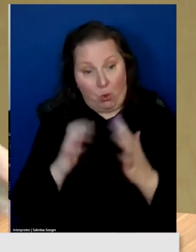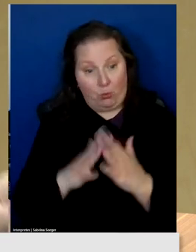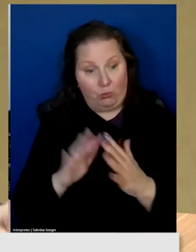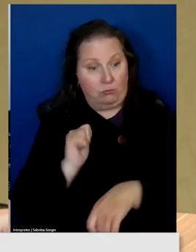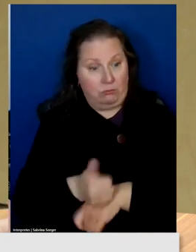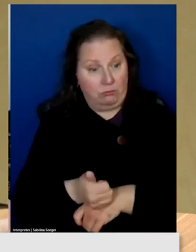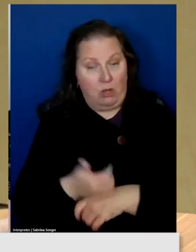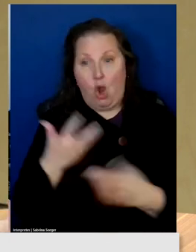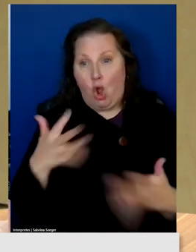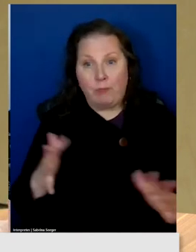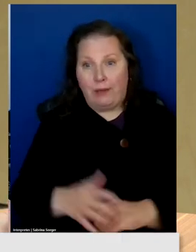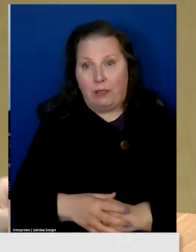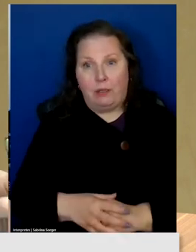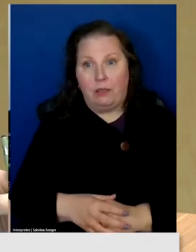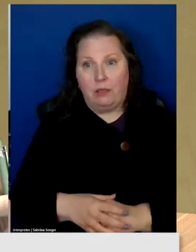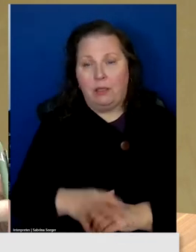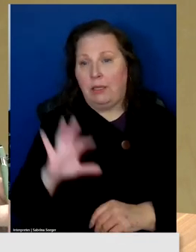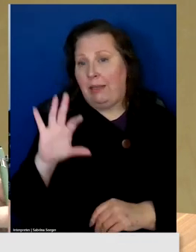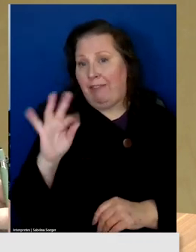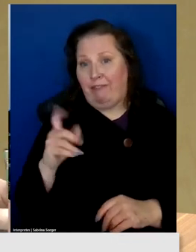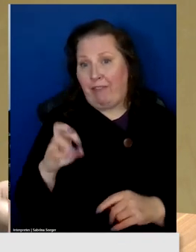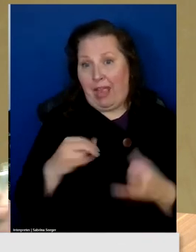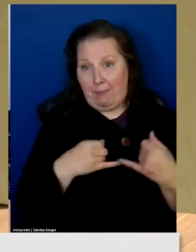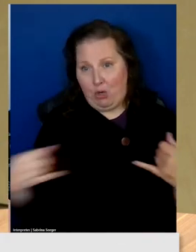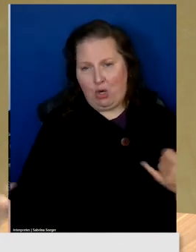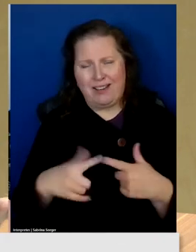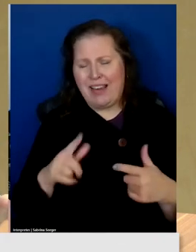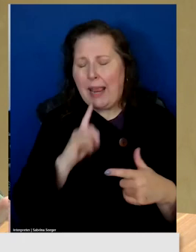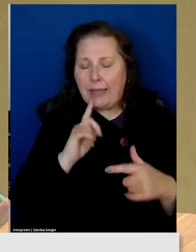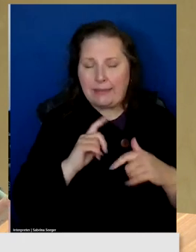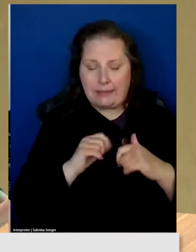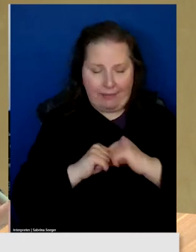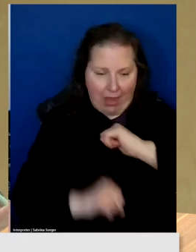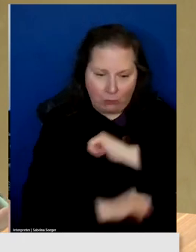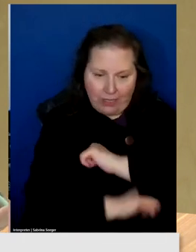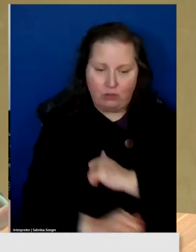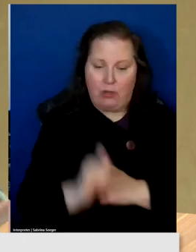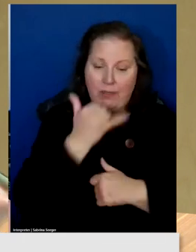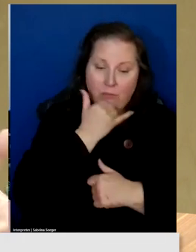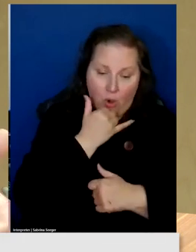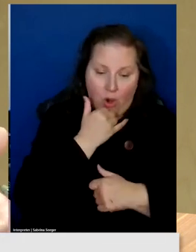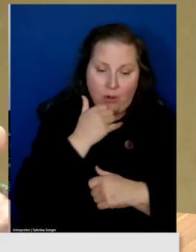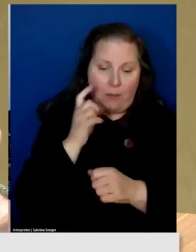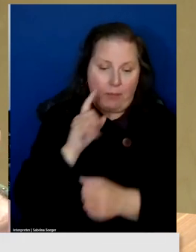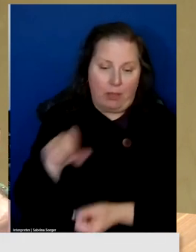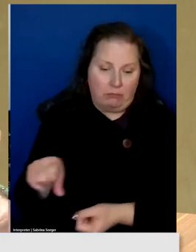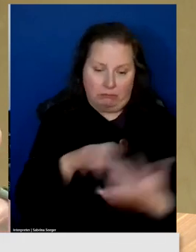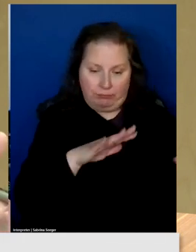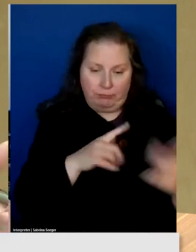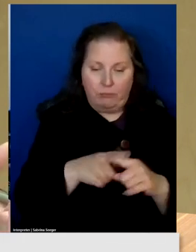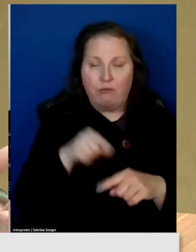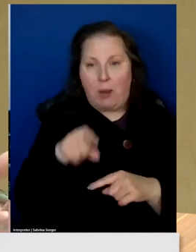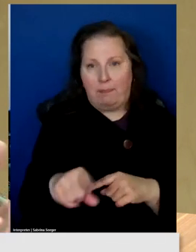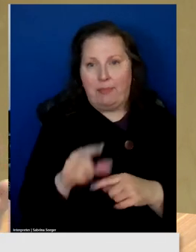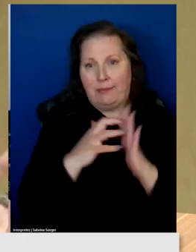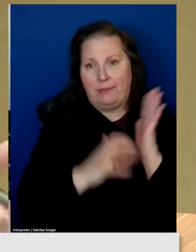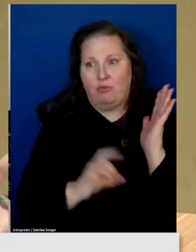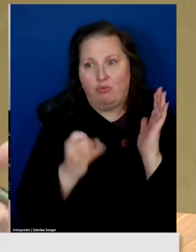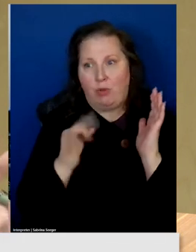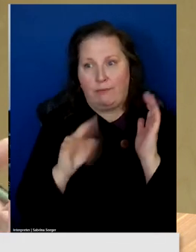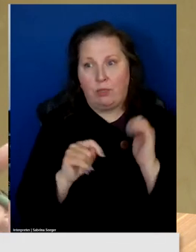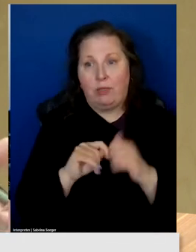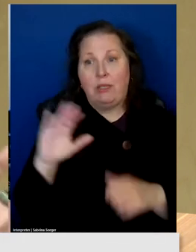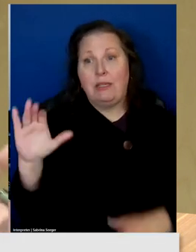So our fiber strategy is fundamentally flawed. And yet it's also been left out of the plant, this draft, uh, the